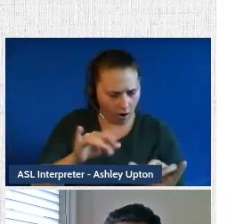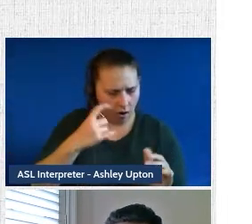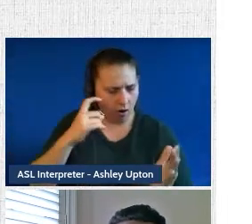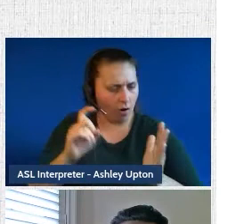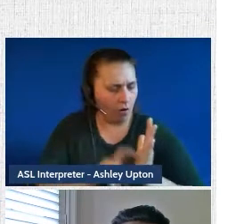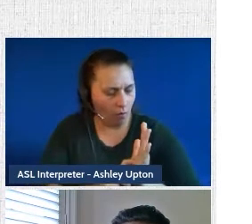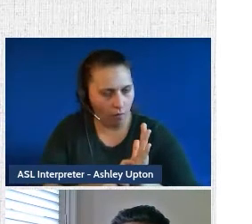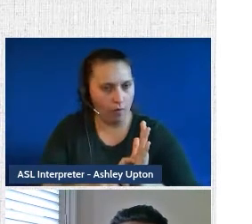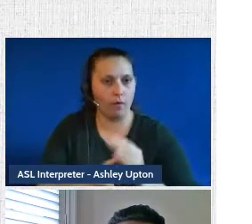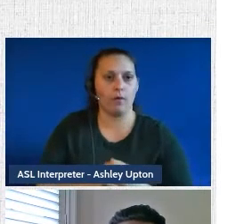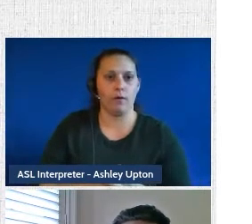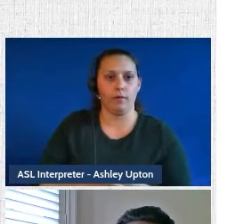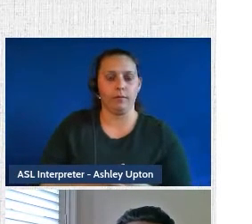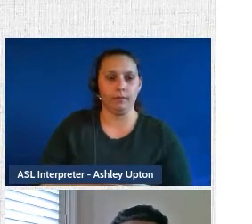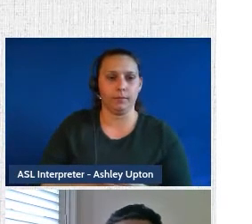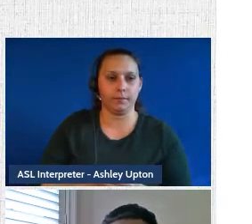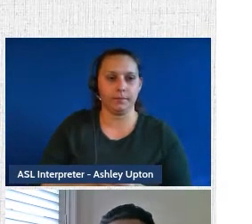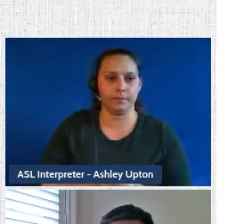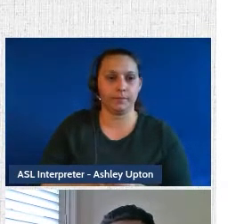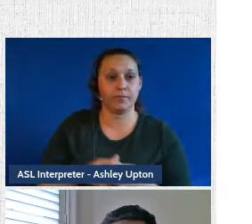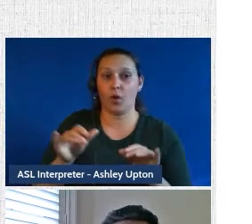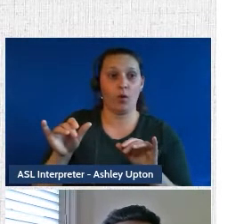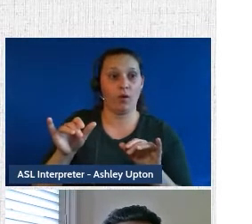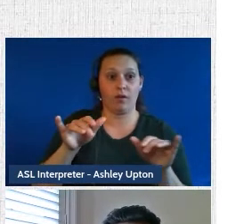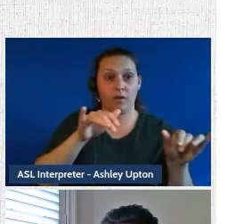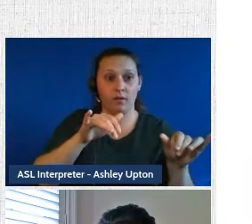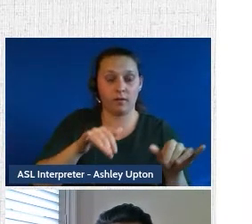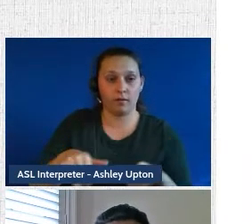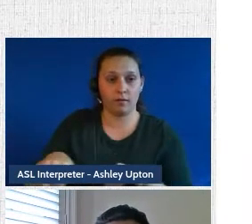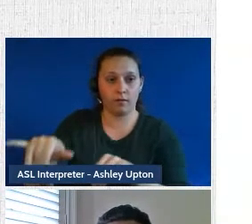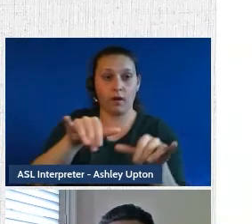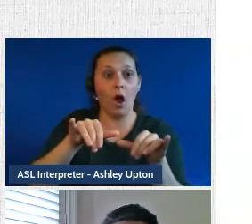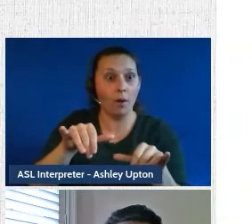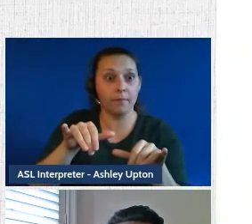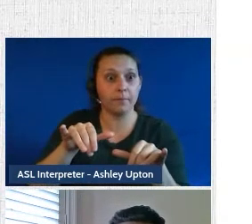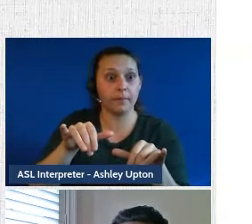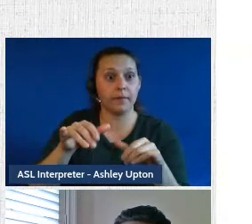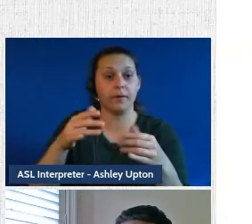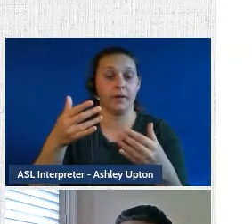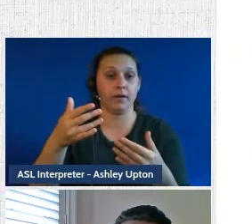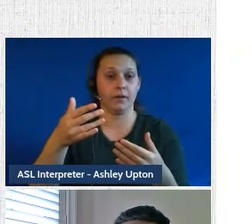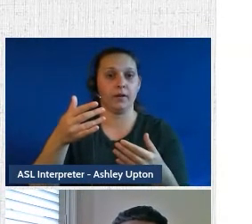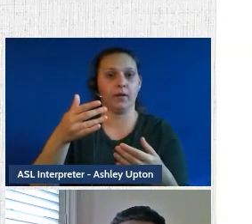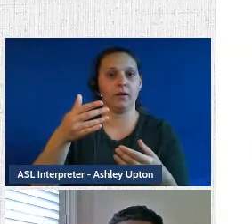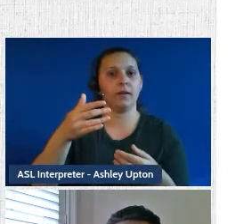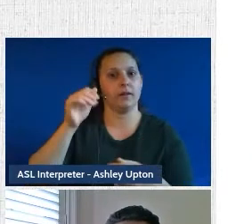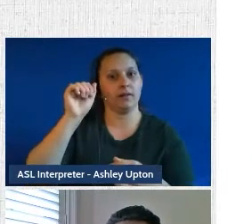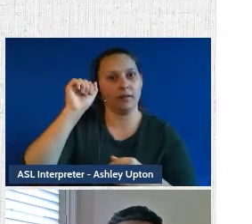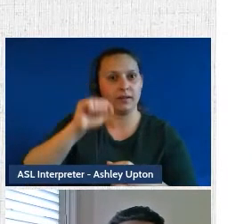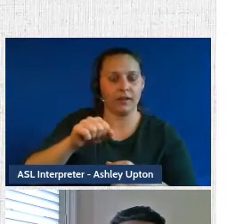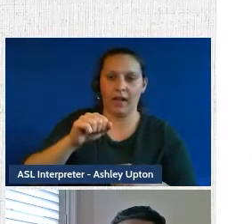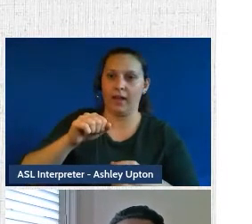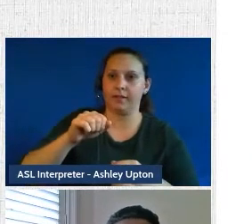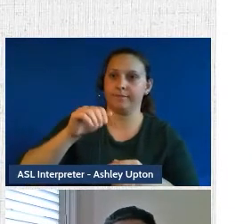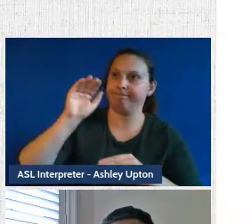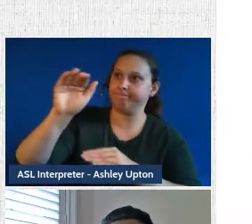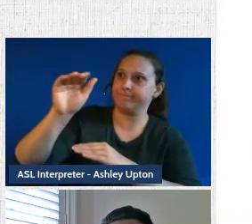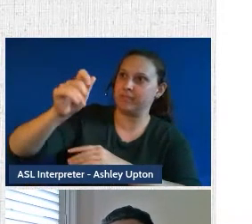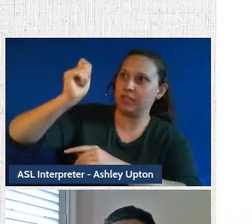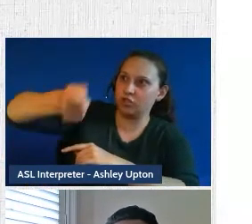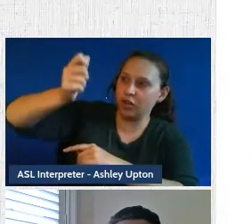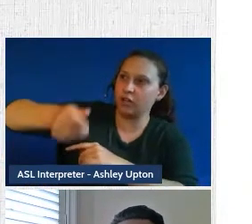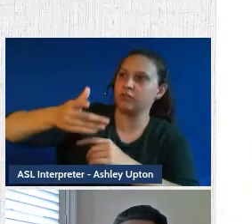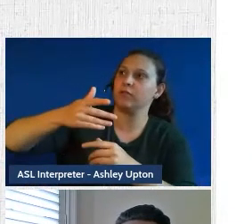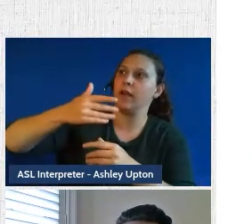that really is where the magic is done, you know, that the common law can be in some ways codified. And we can go into the head of a judge and give arbitrary